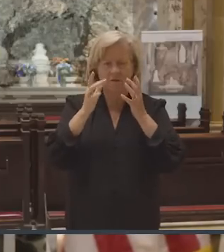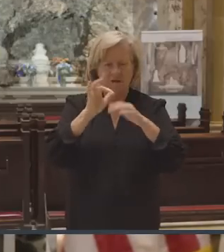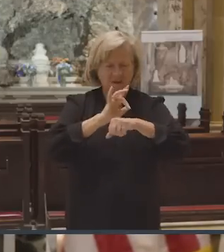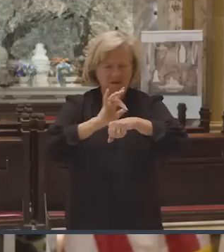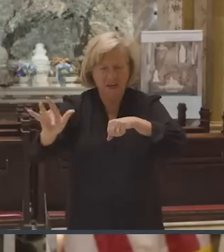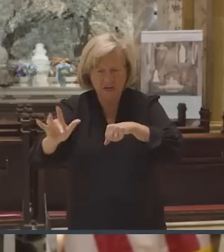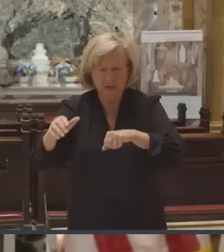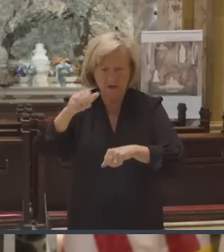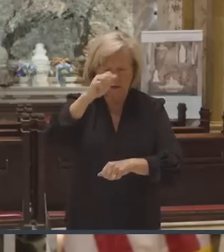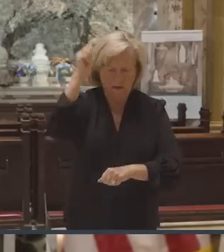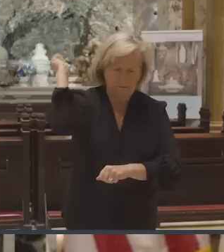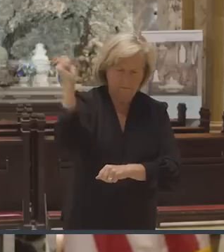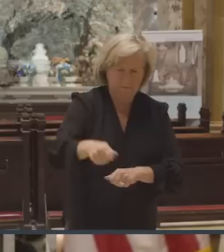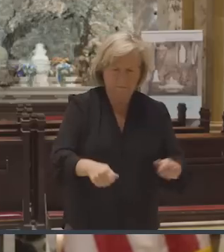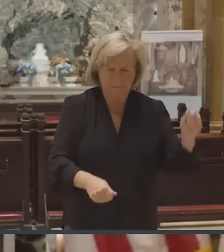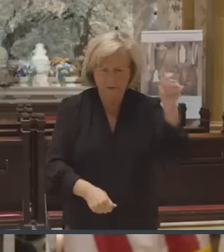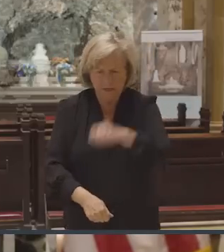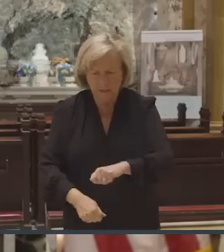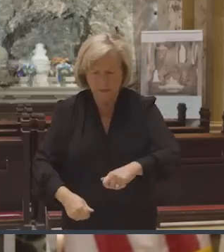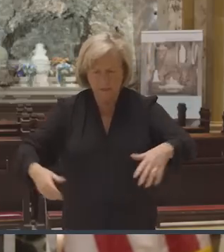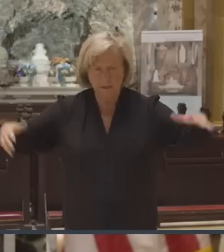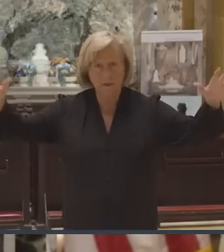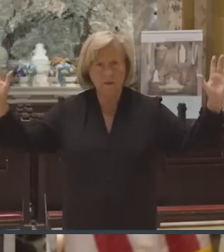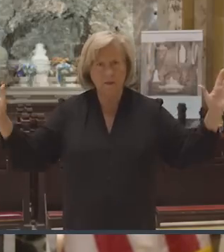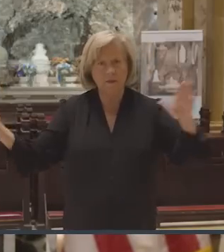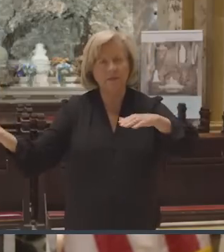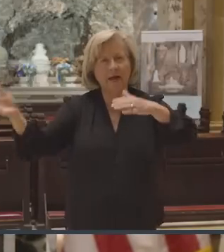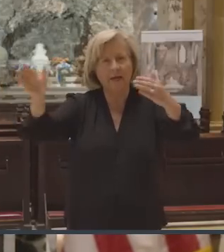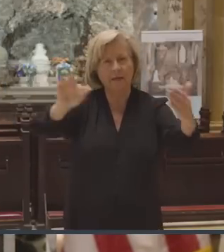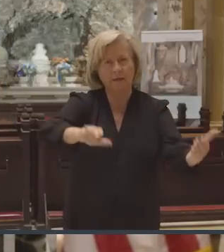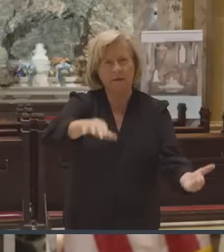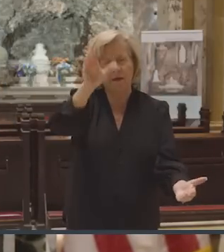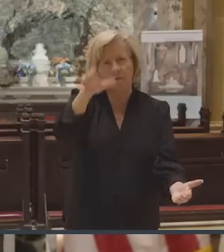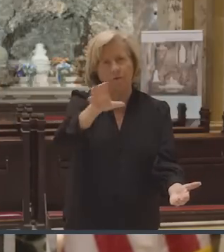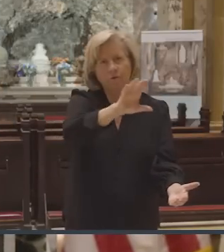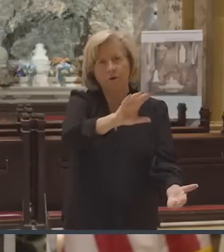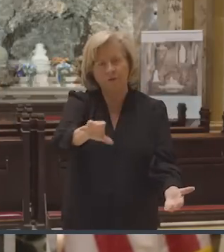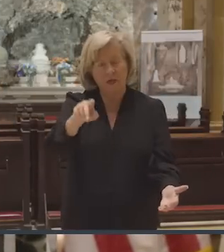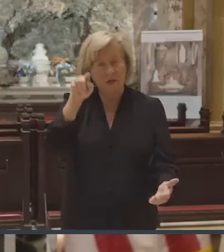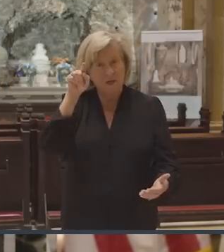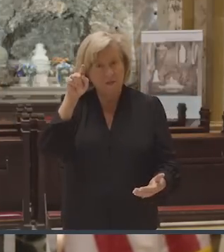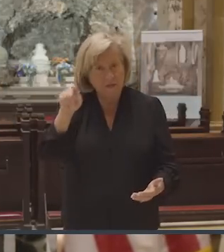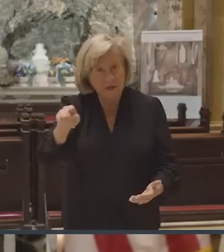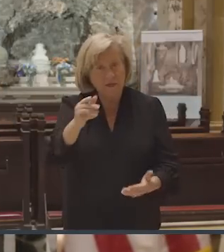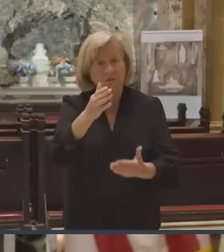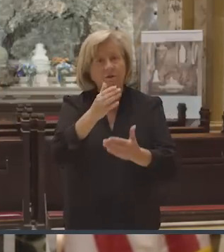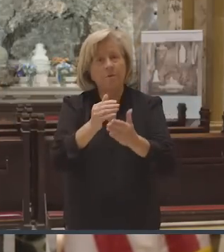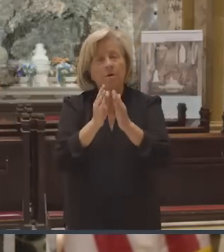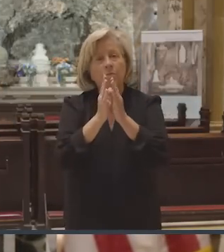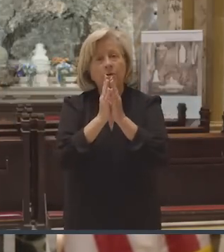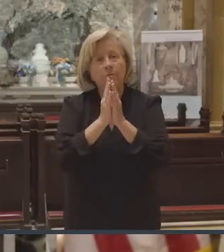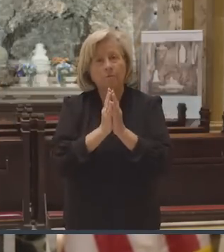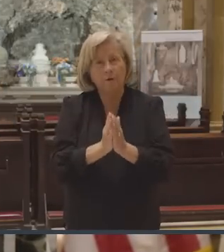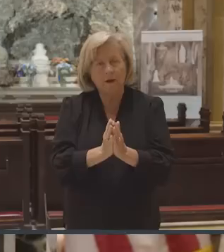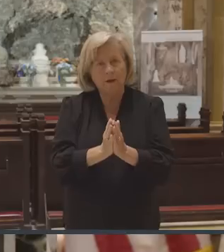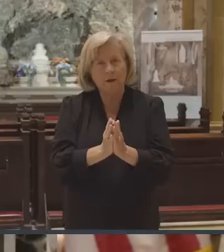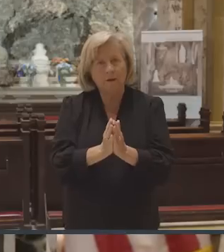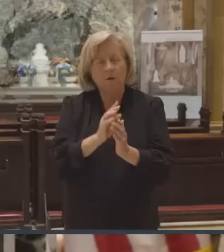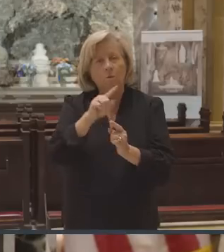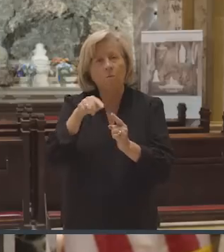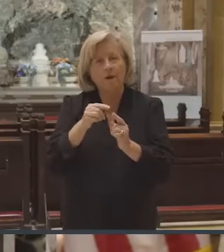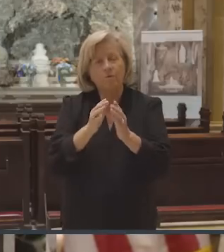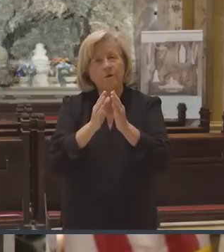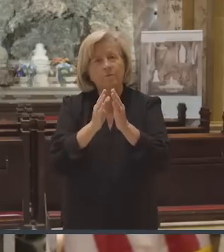beaten, dying on a cross. Yet this is the part that we pray for when we